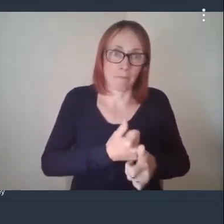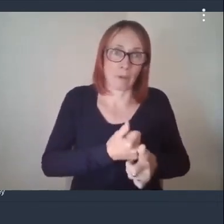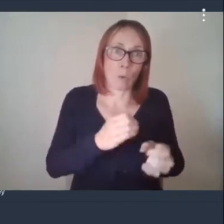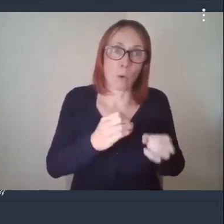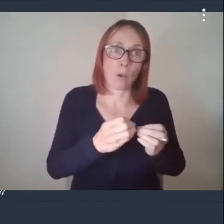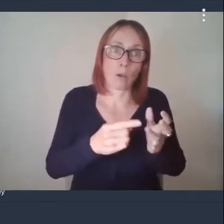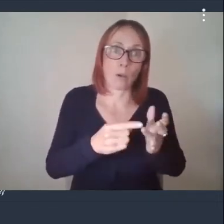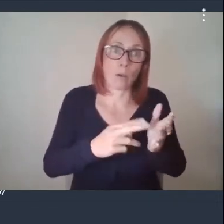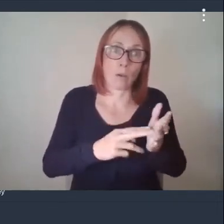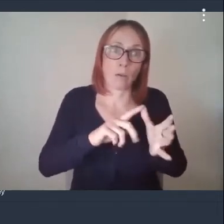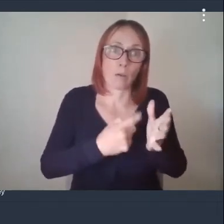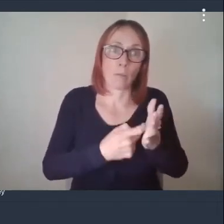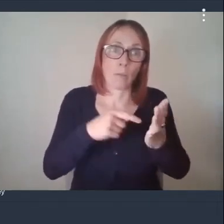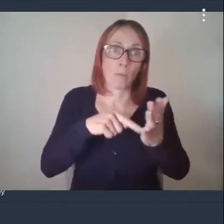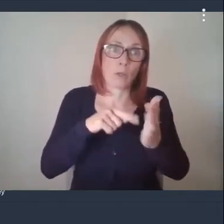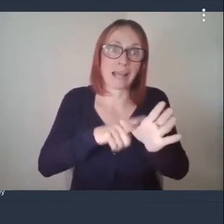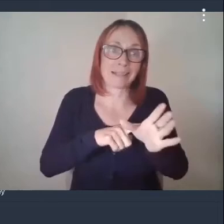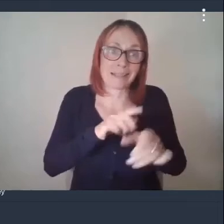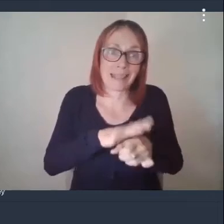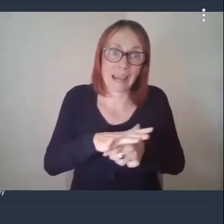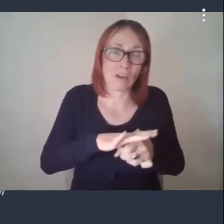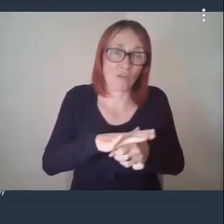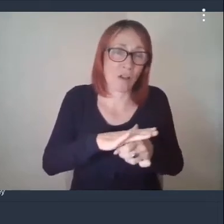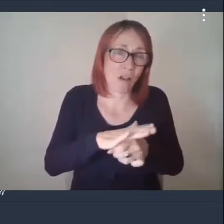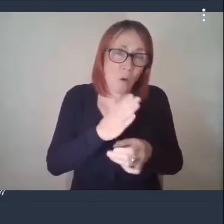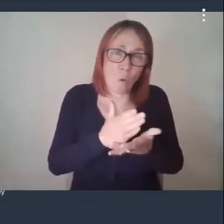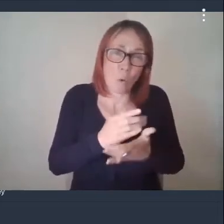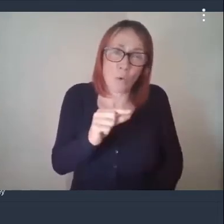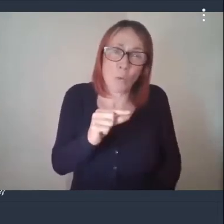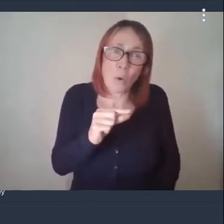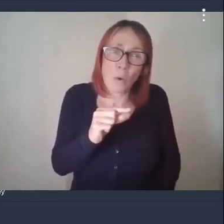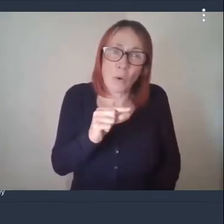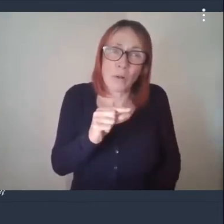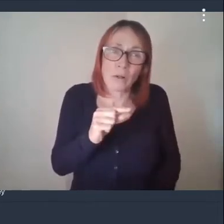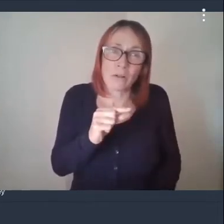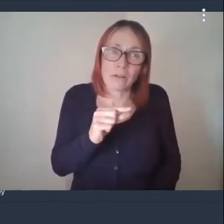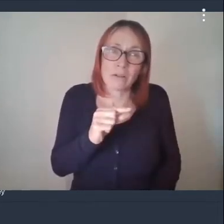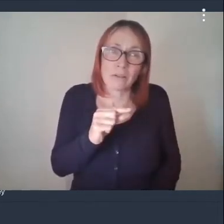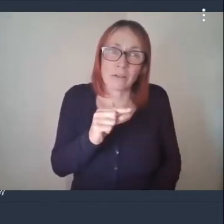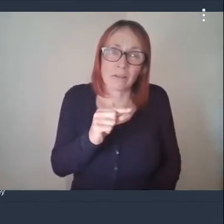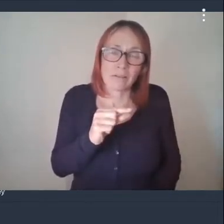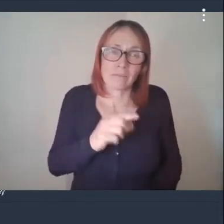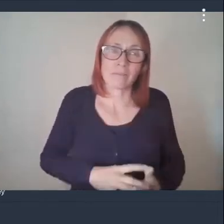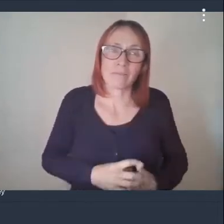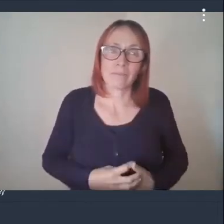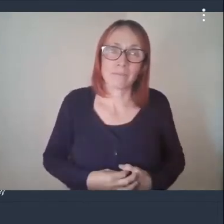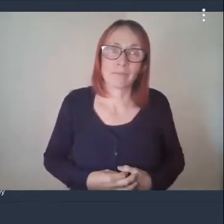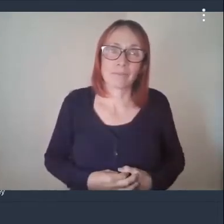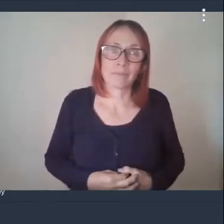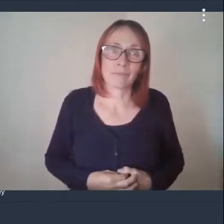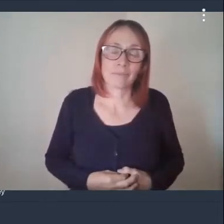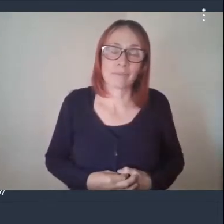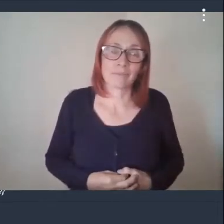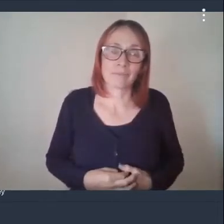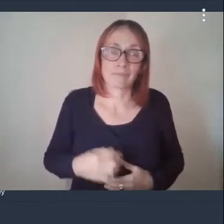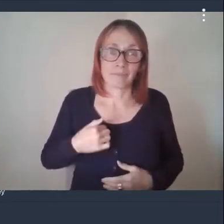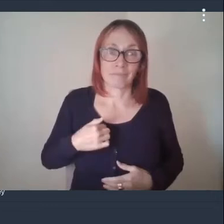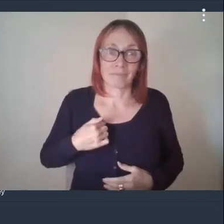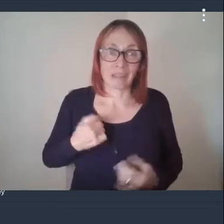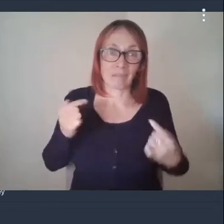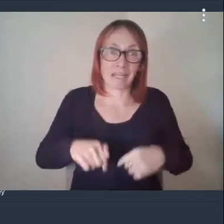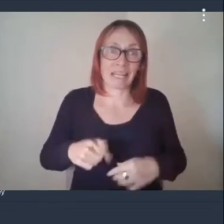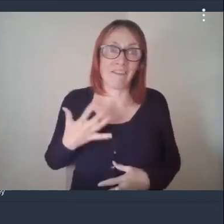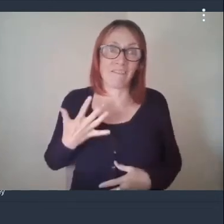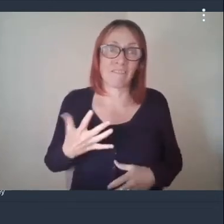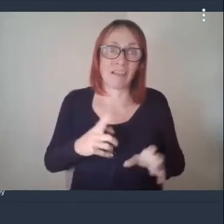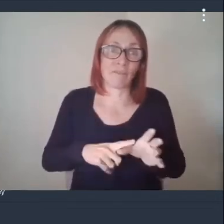now if you know bernardy it's quite a small area it's a number of colleges um and and i've been here five years now when i came